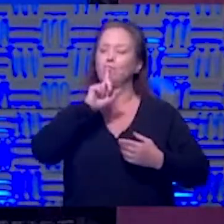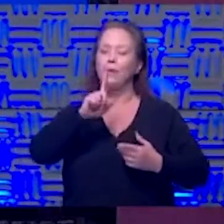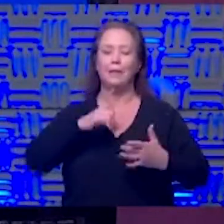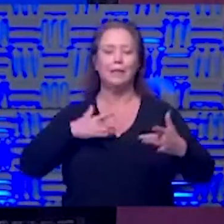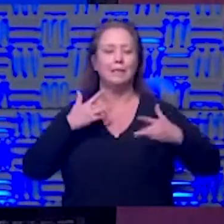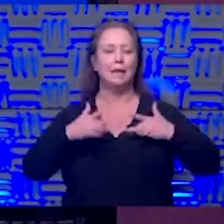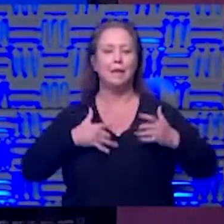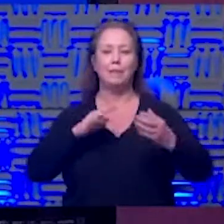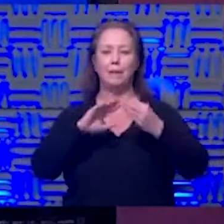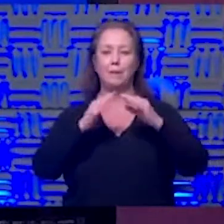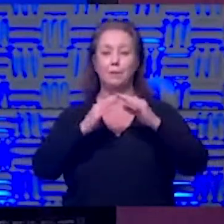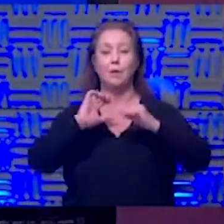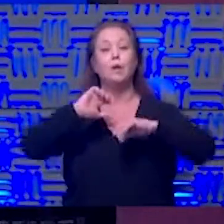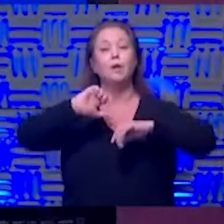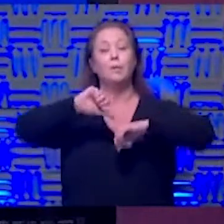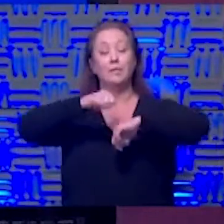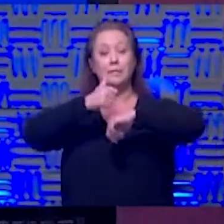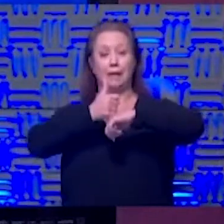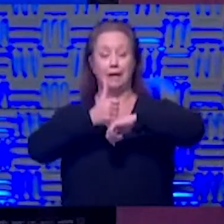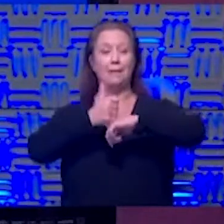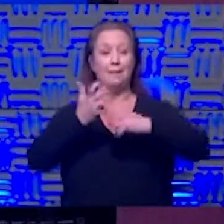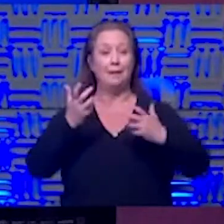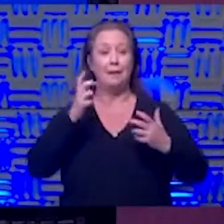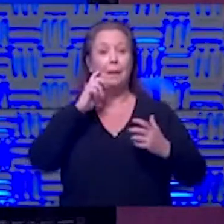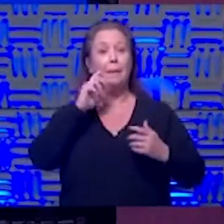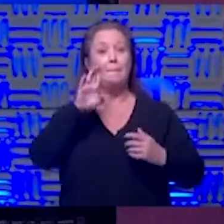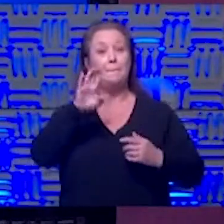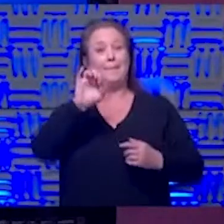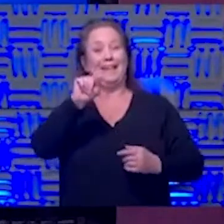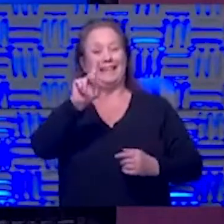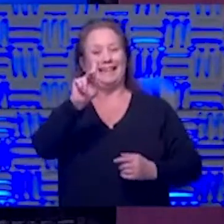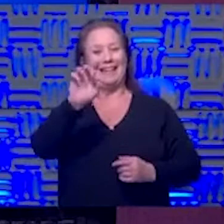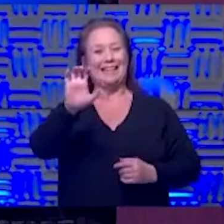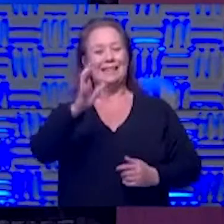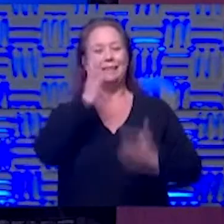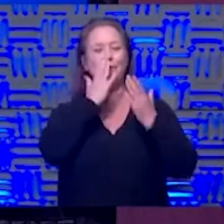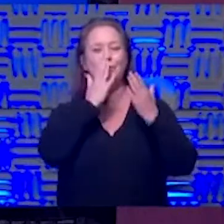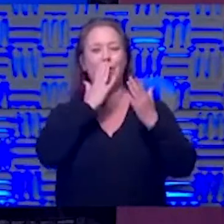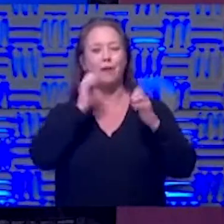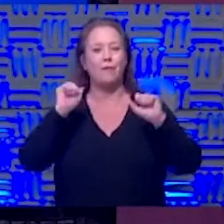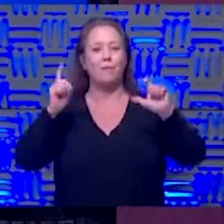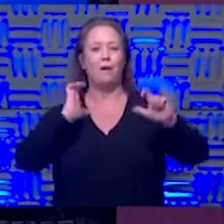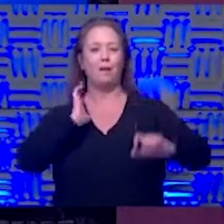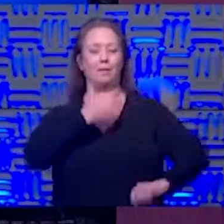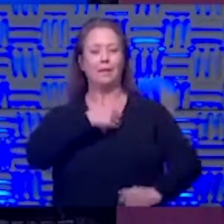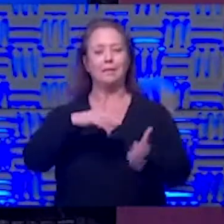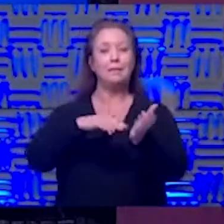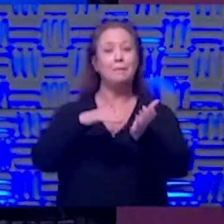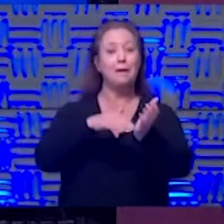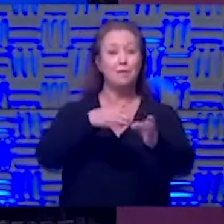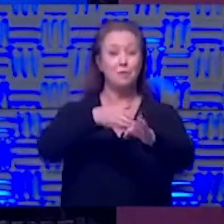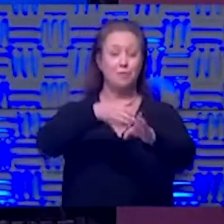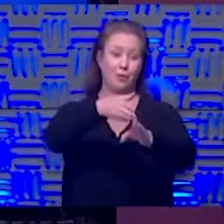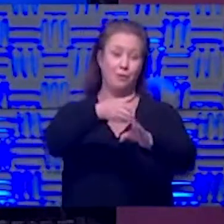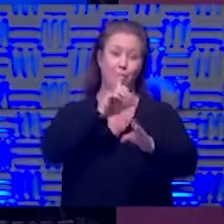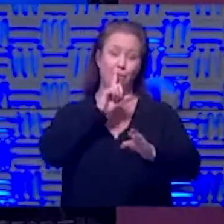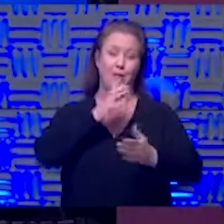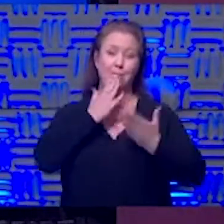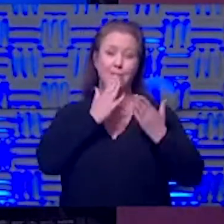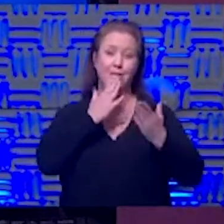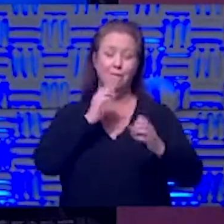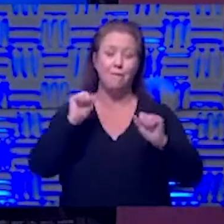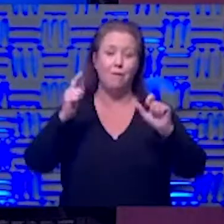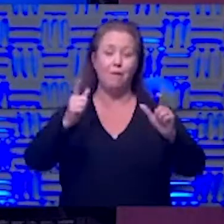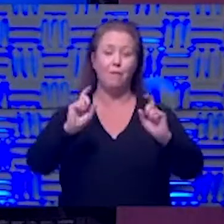that so we said it before bkc and you've done that thanks and from all of us in the medical profession we really thank